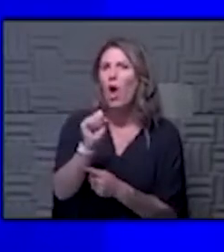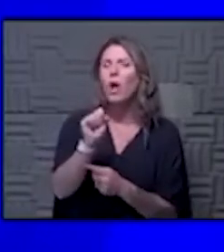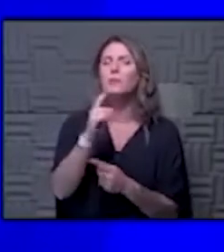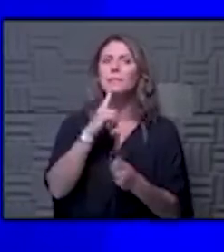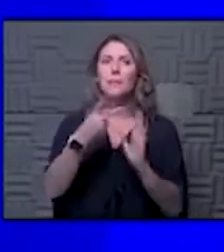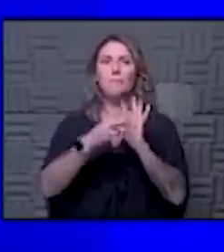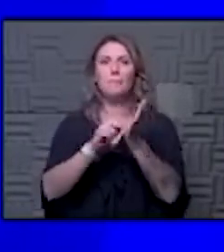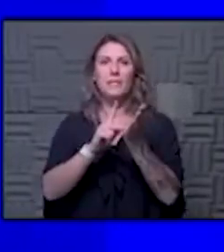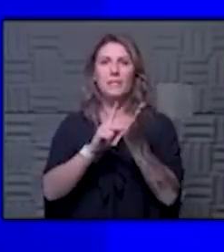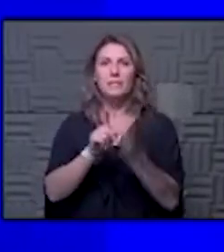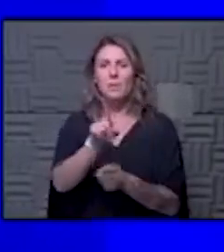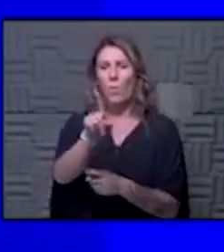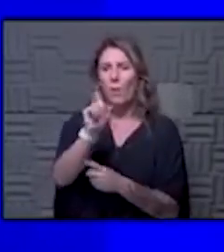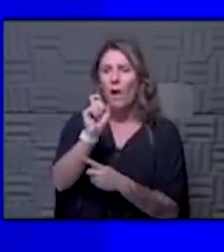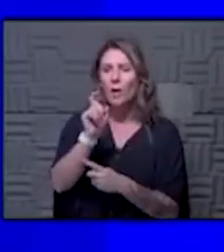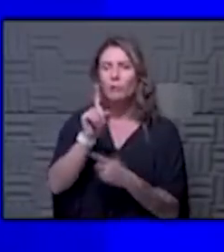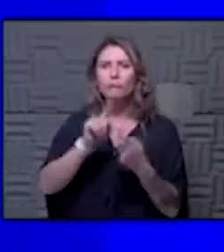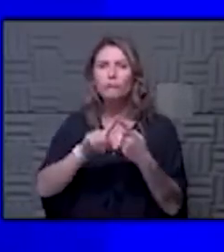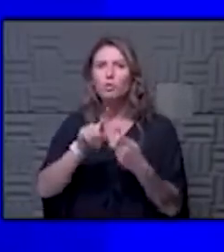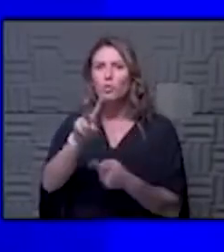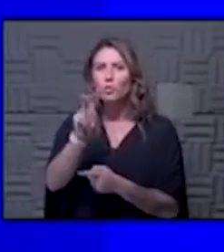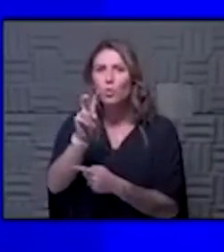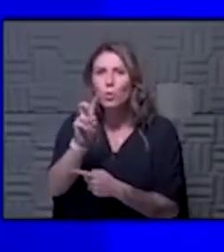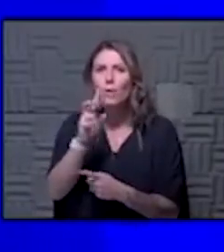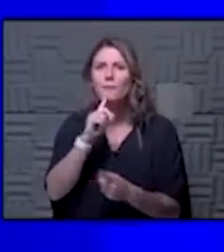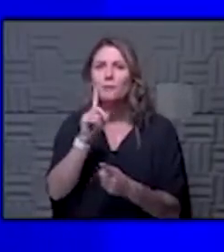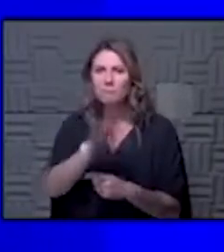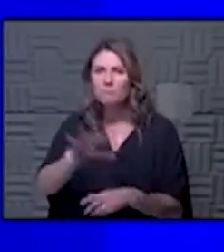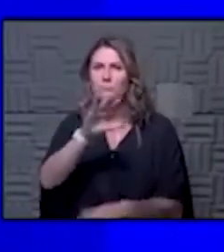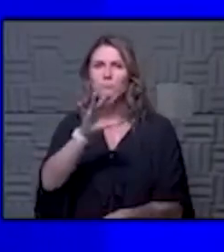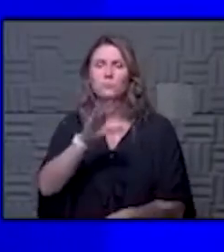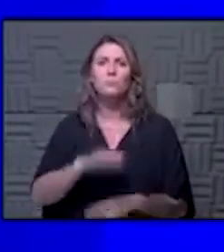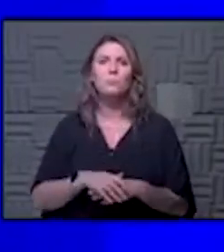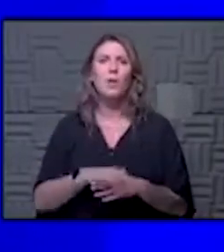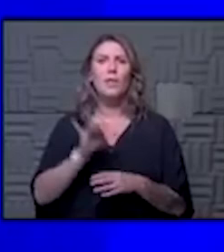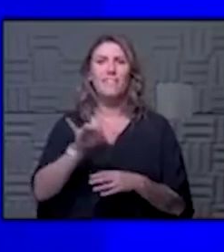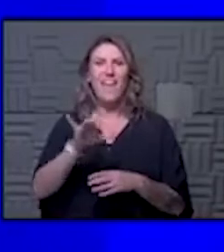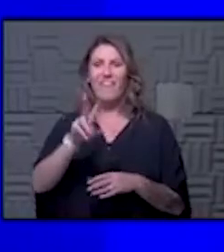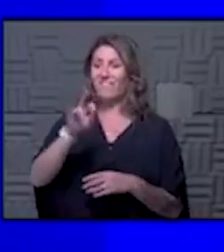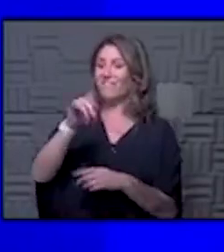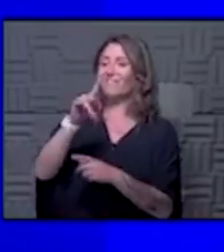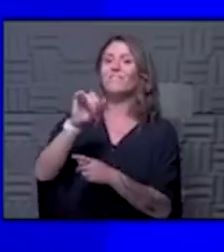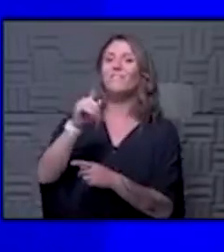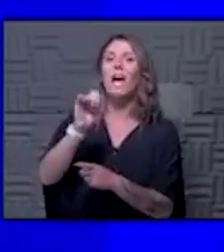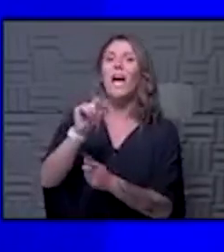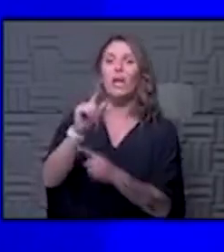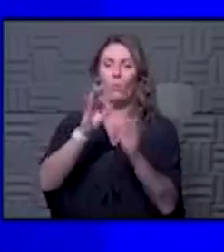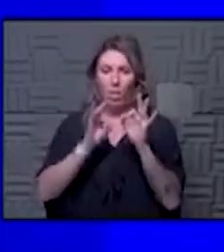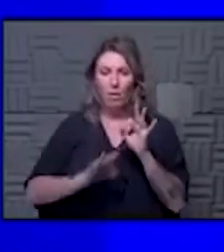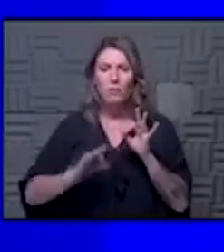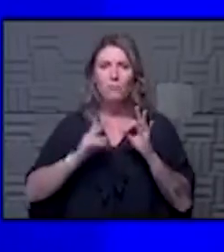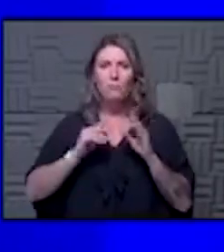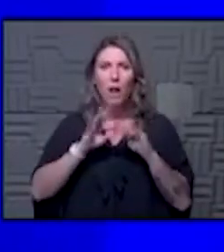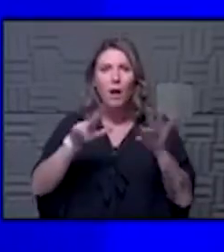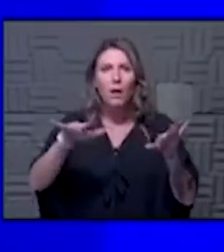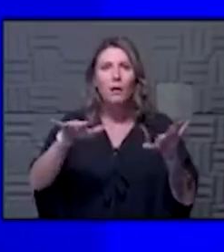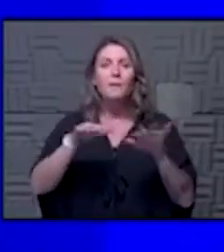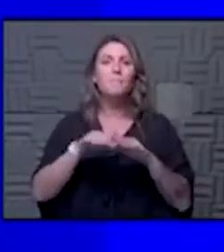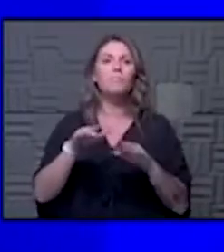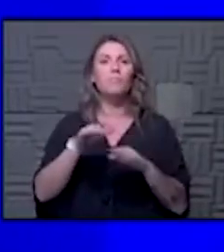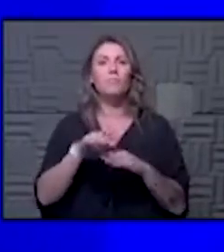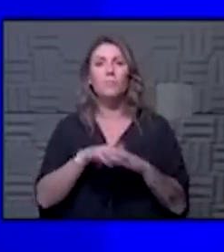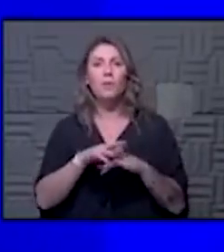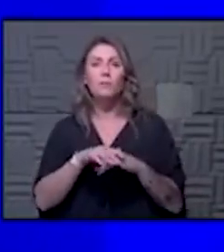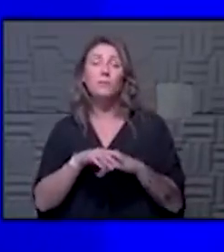you know 100 to 200 or so um viral particles i think it's okay is long and